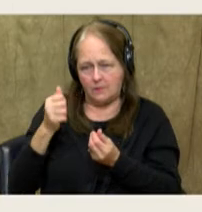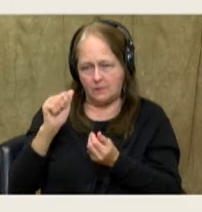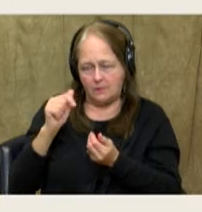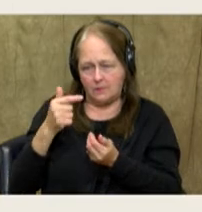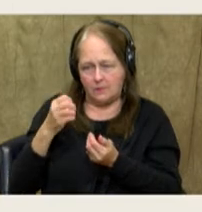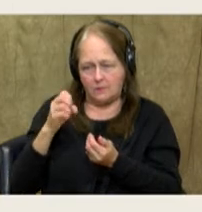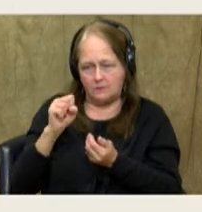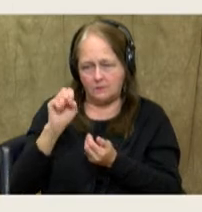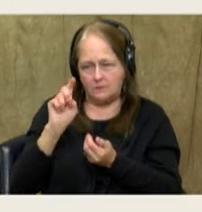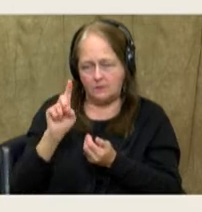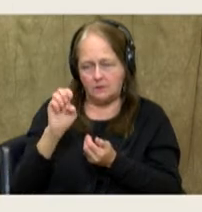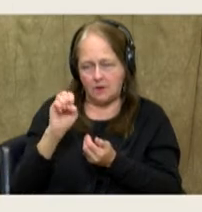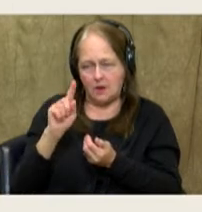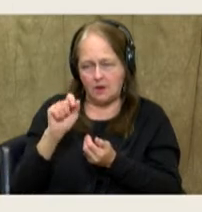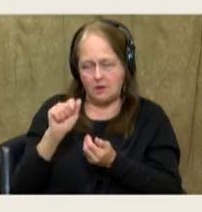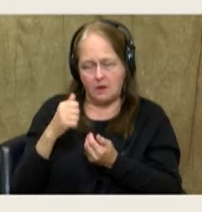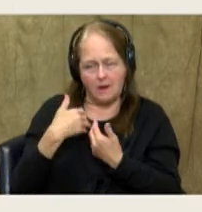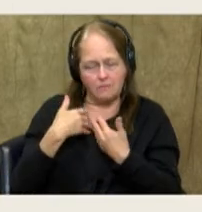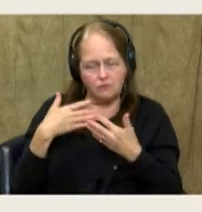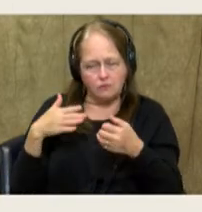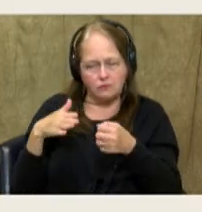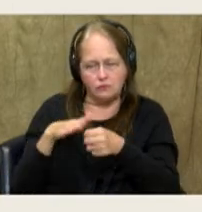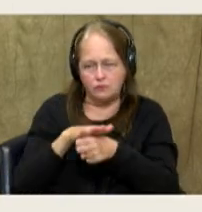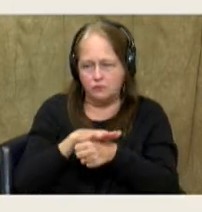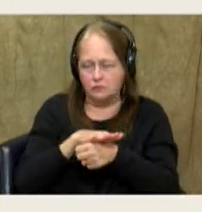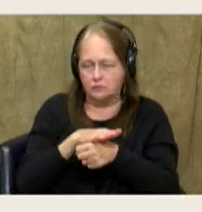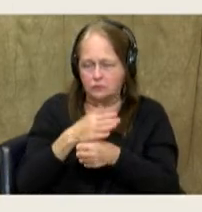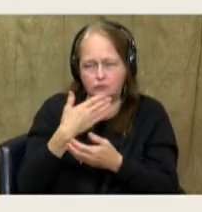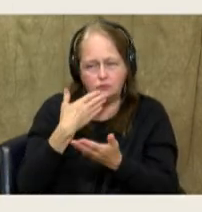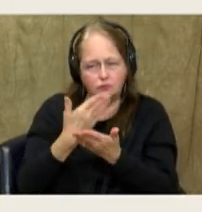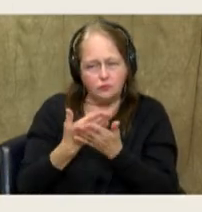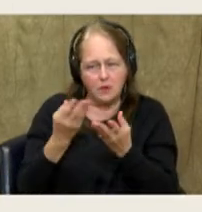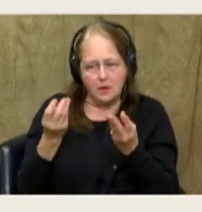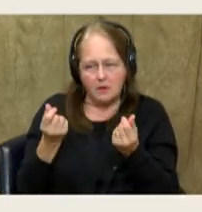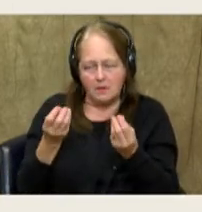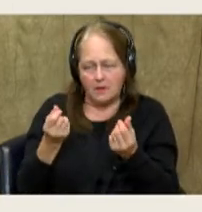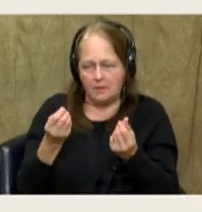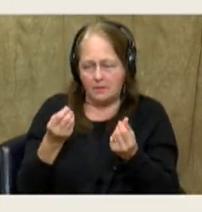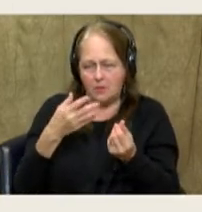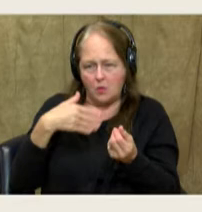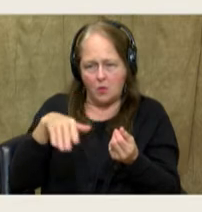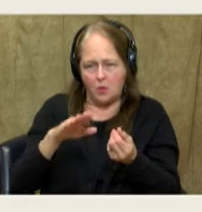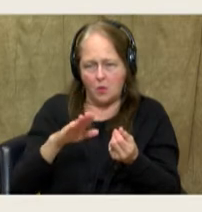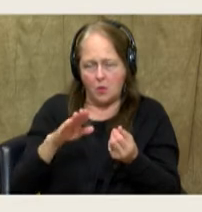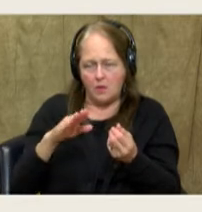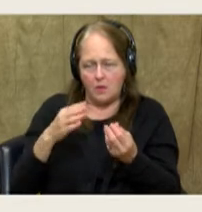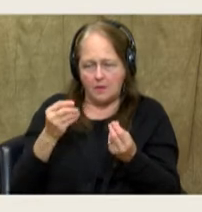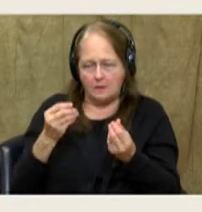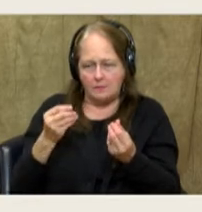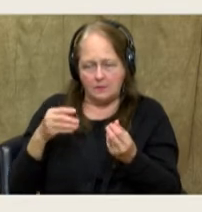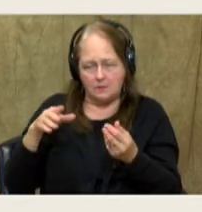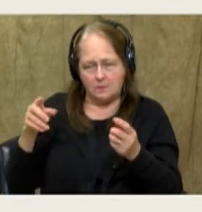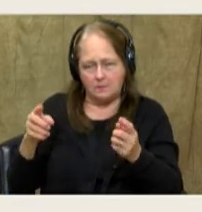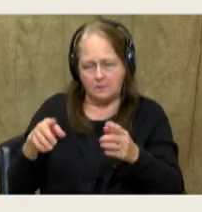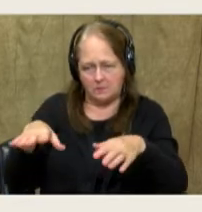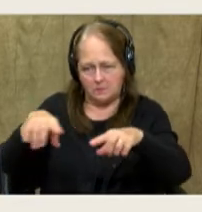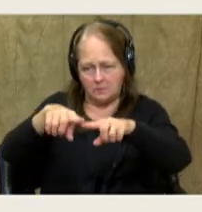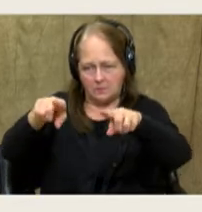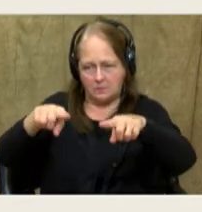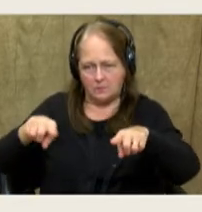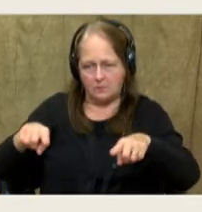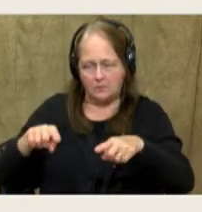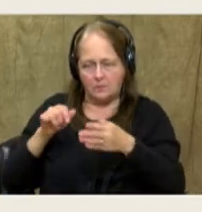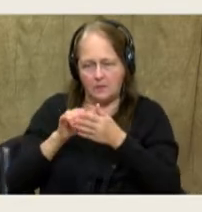Delta. And this is a very fertile area where the Ganges rivers and others meet. We also have a